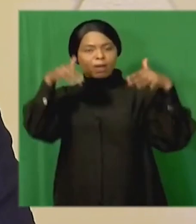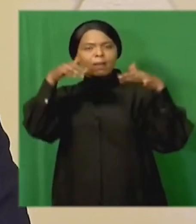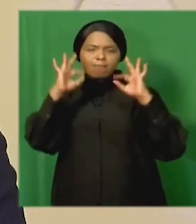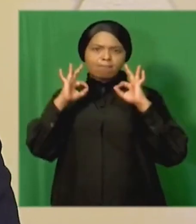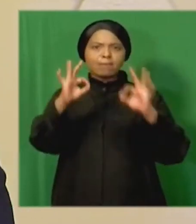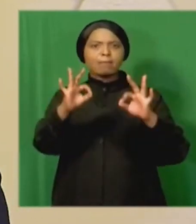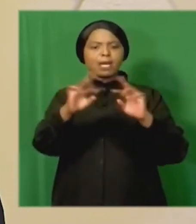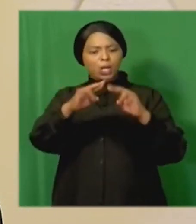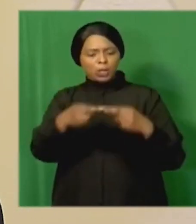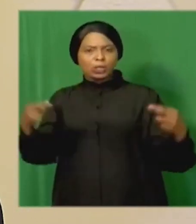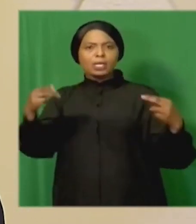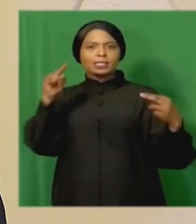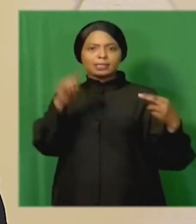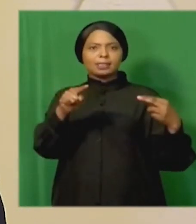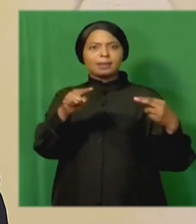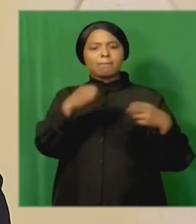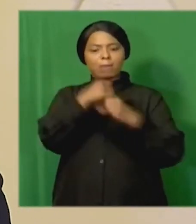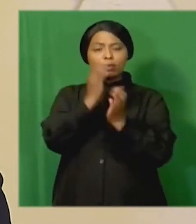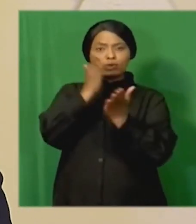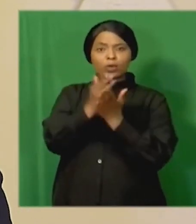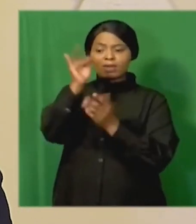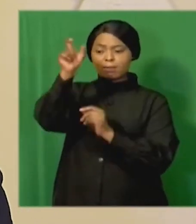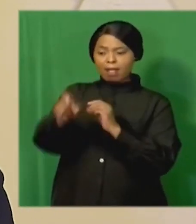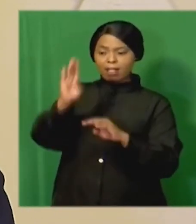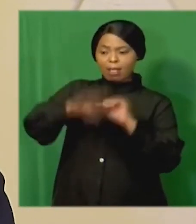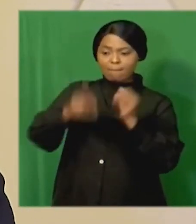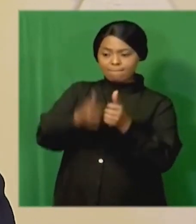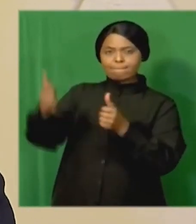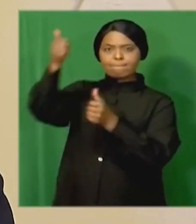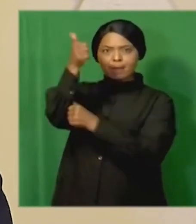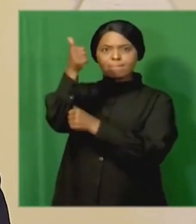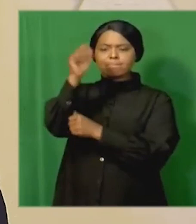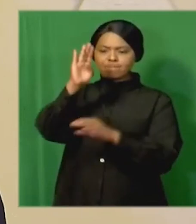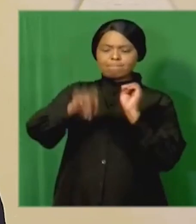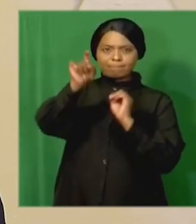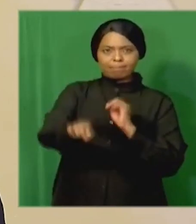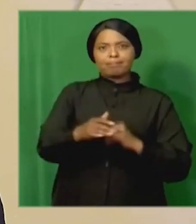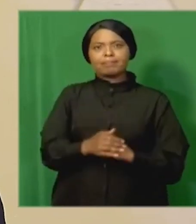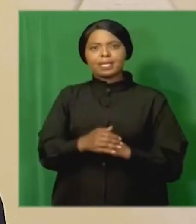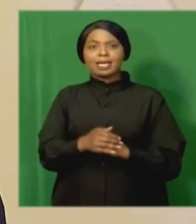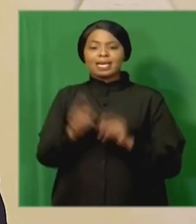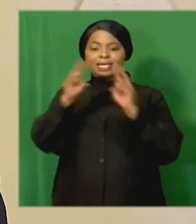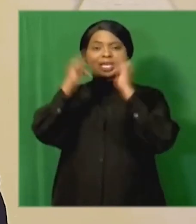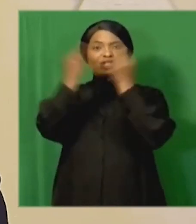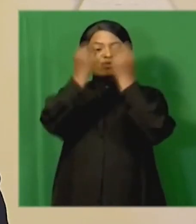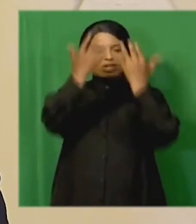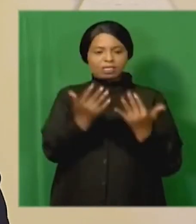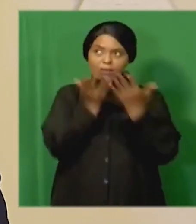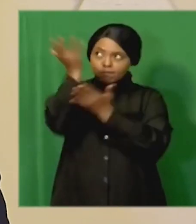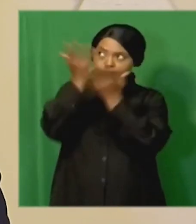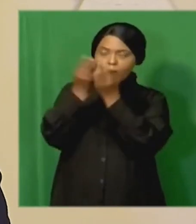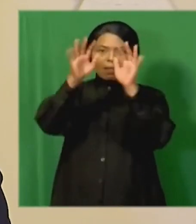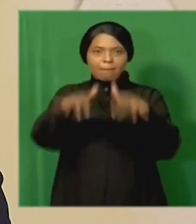sufficiently resourced to hold the executive to account the national treasury will engage with parliament to